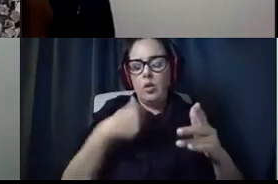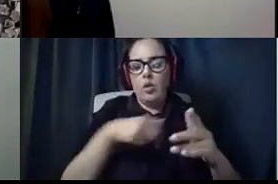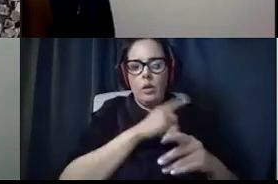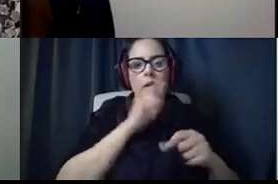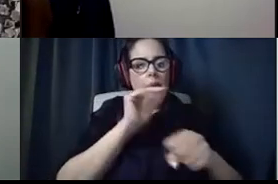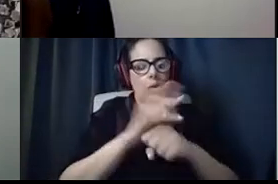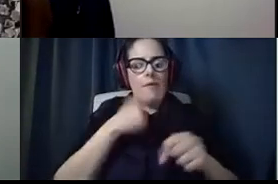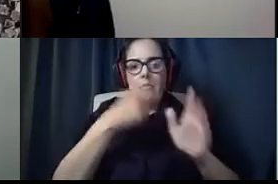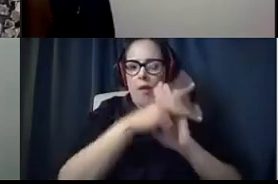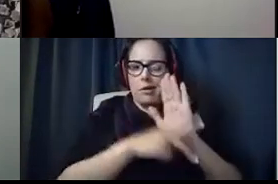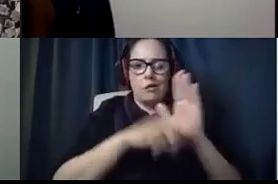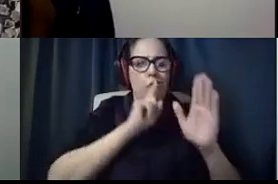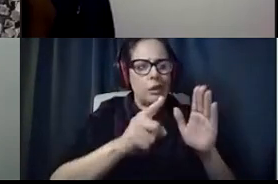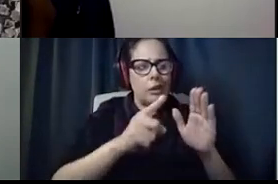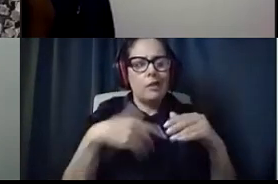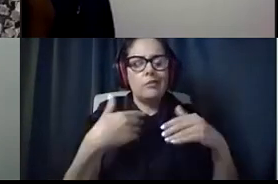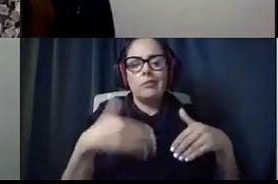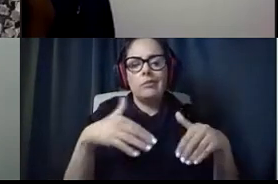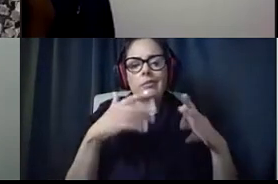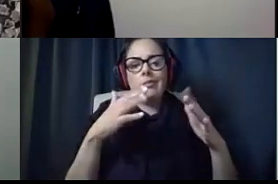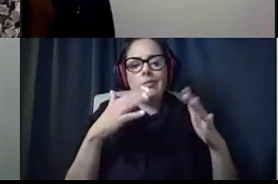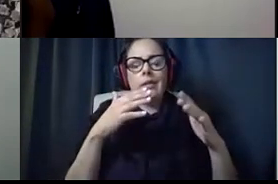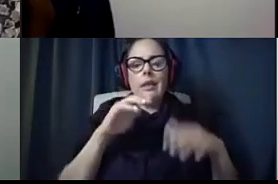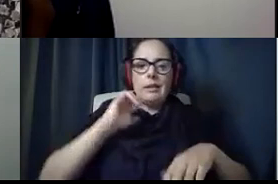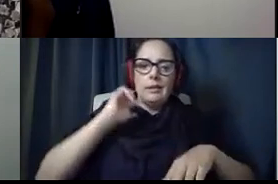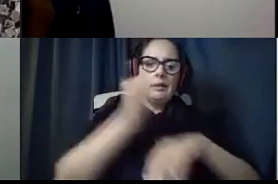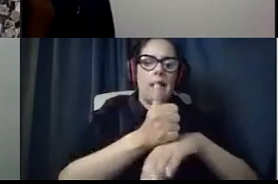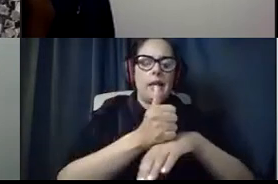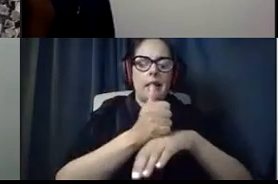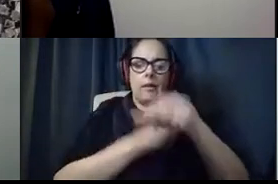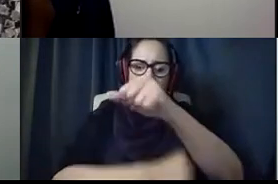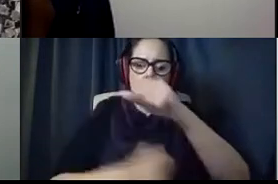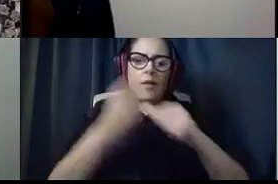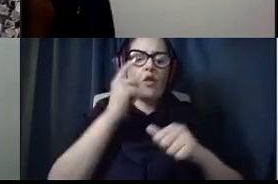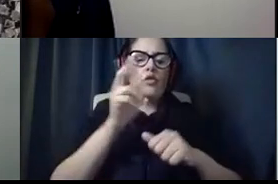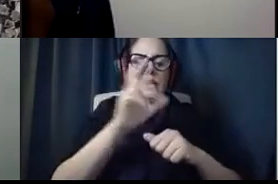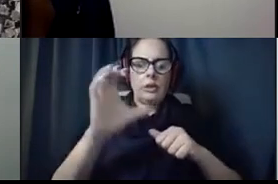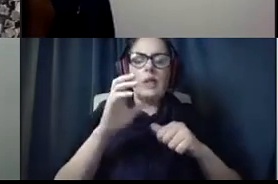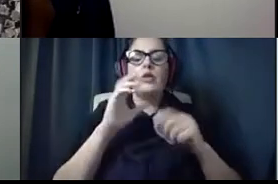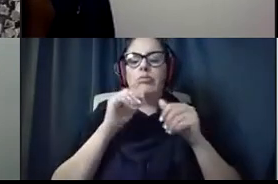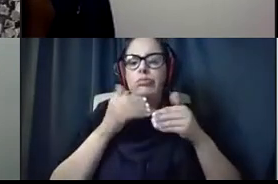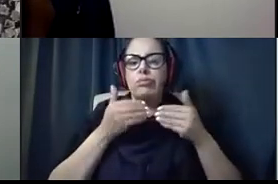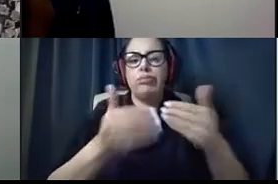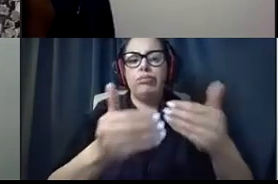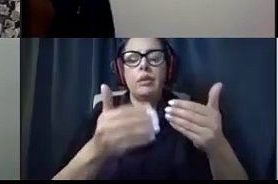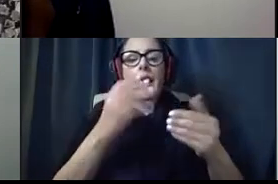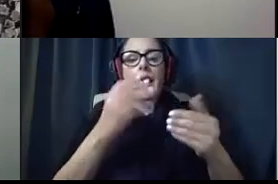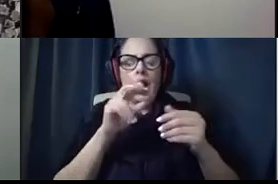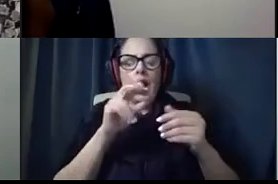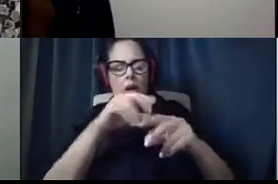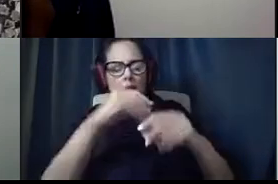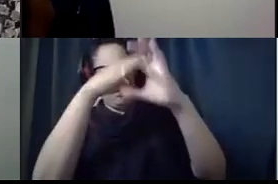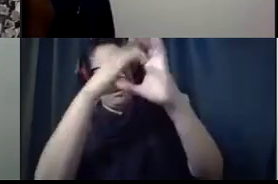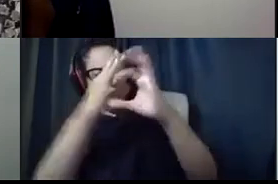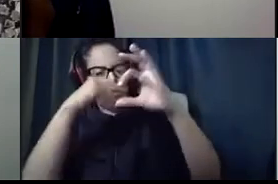this policy that is really setting the foundation for our regional center to move forward. And looking through the lens of equity and